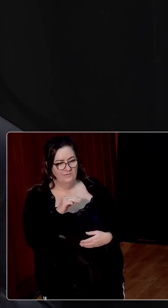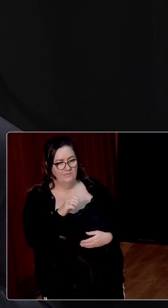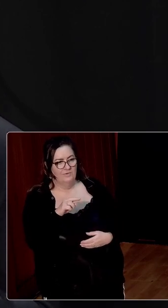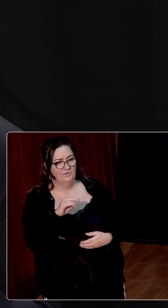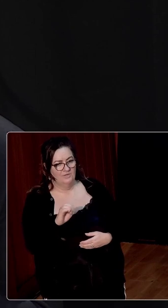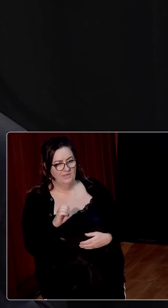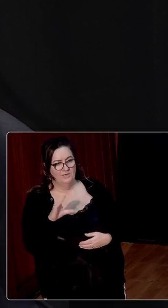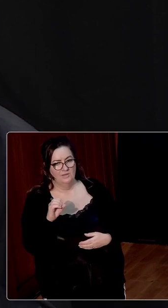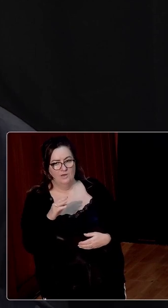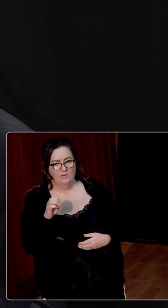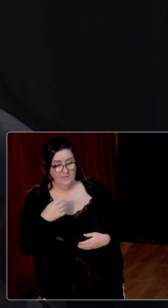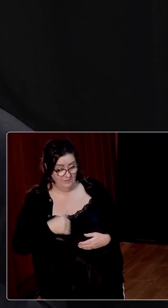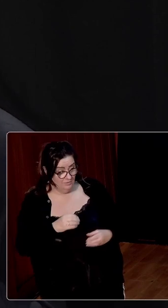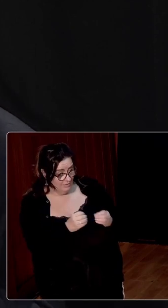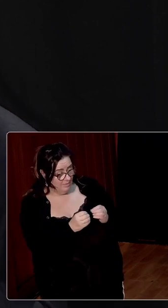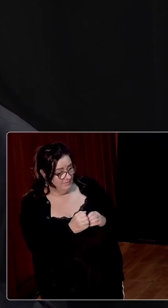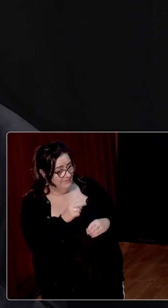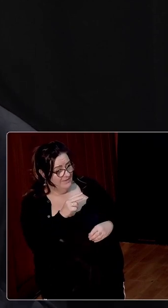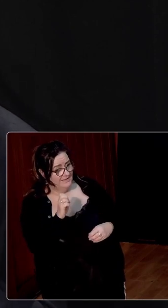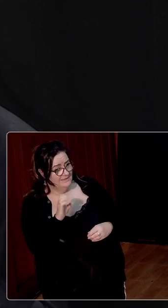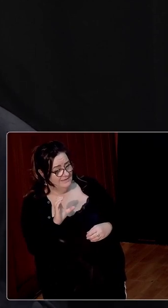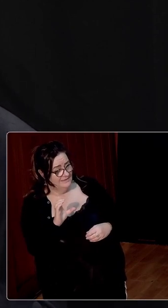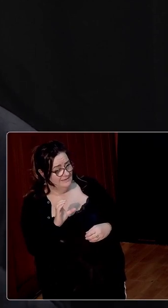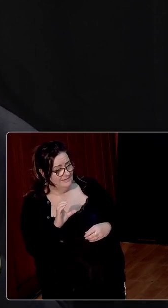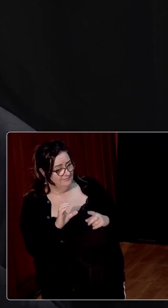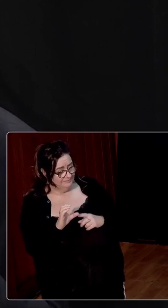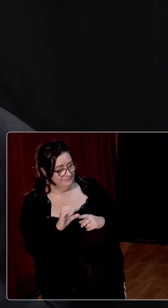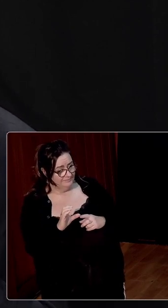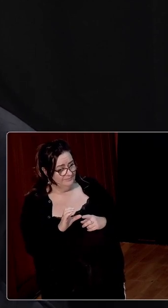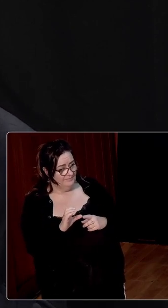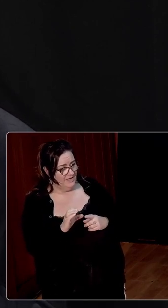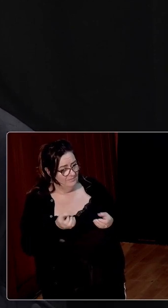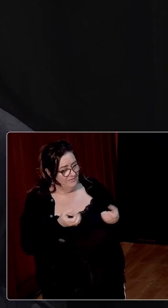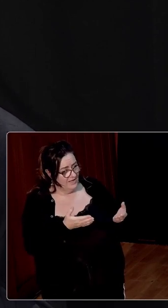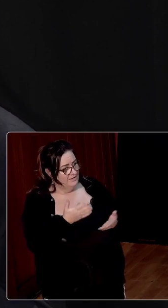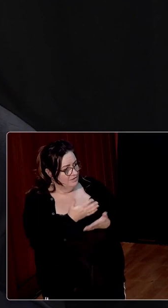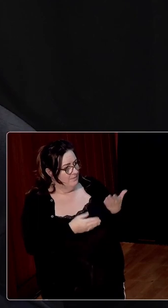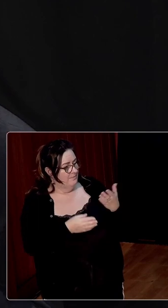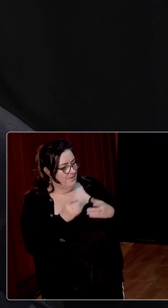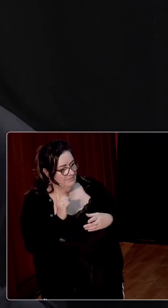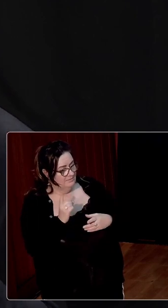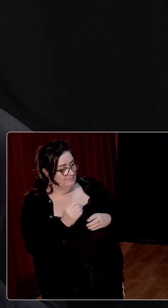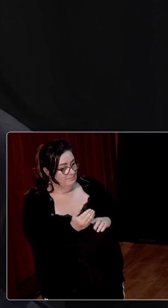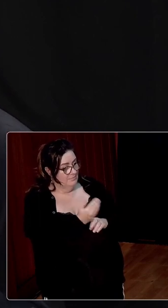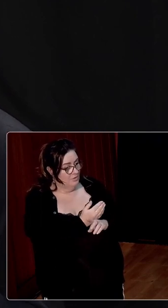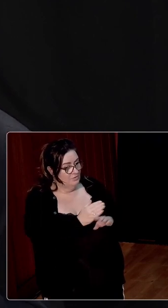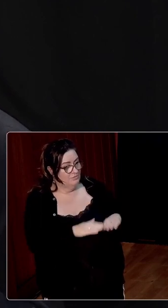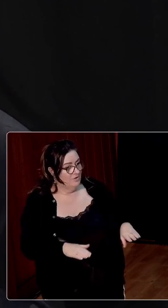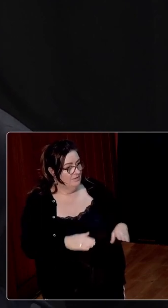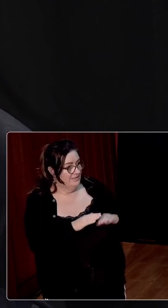who's asked, could you comment on the significance of the VECs in providing some agricultural instruction at post-primary level prior